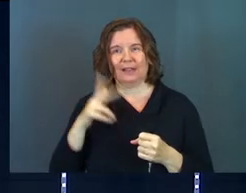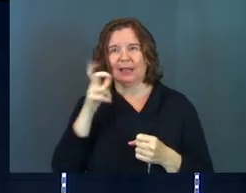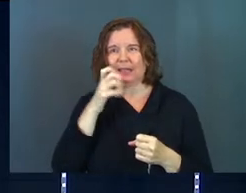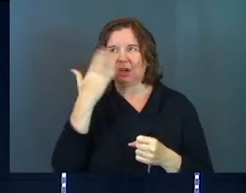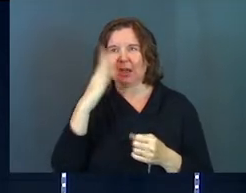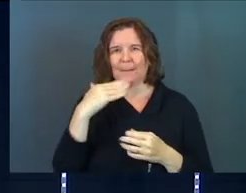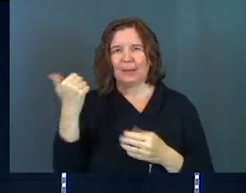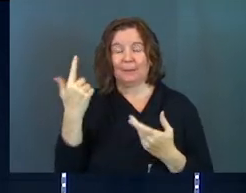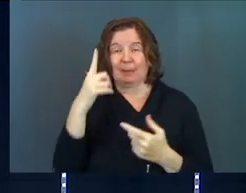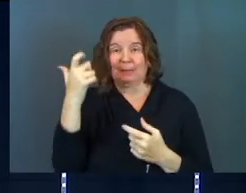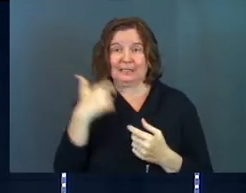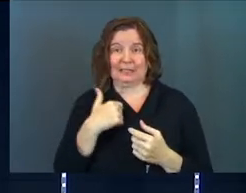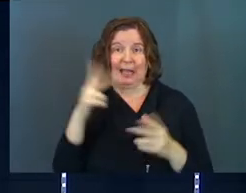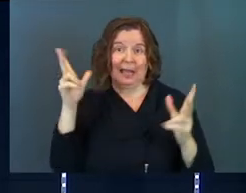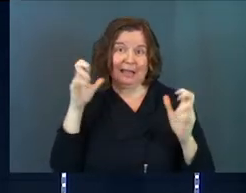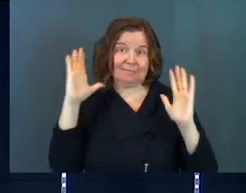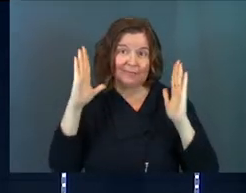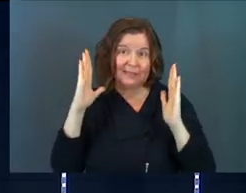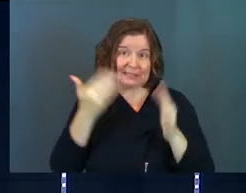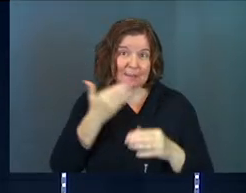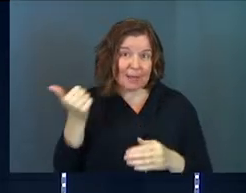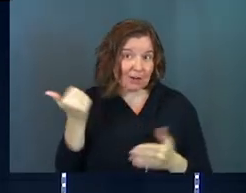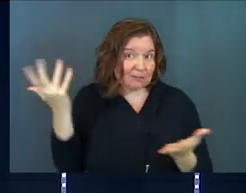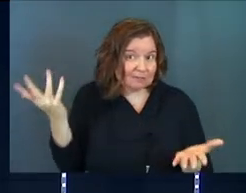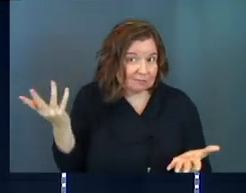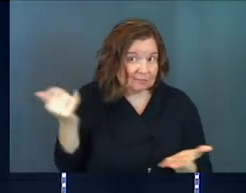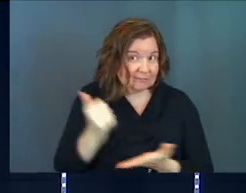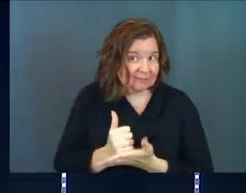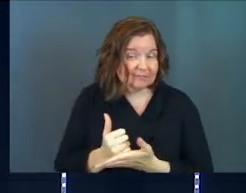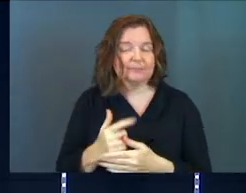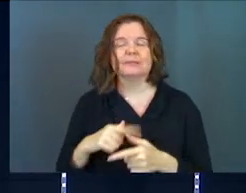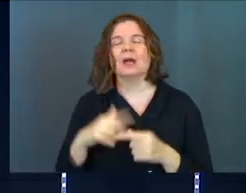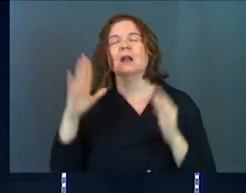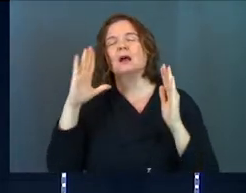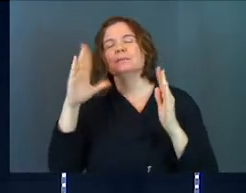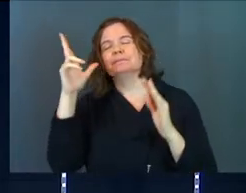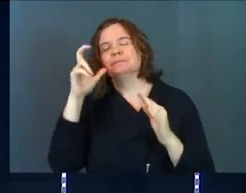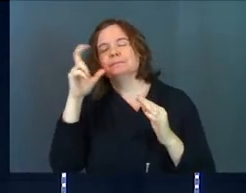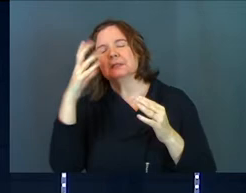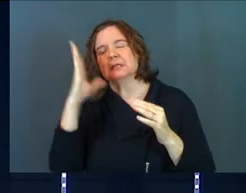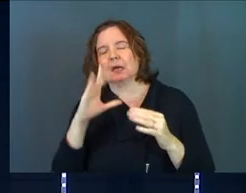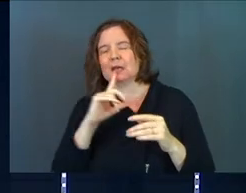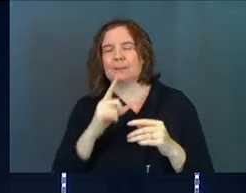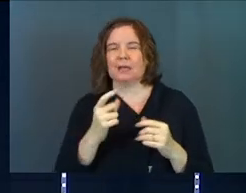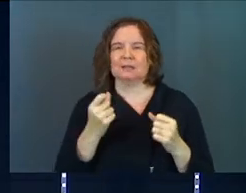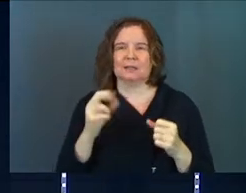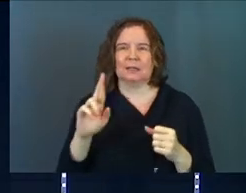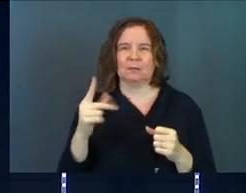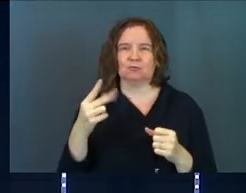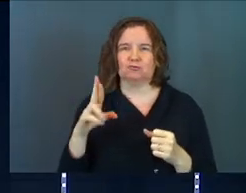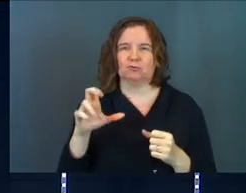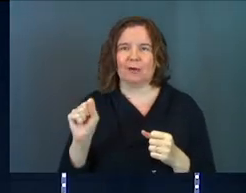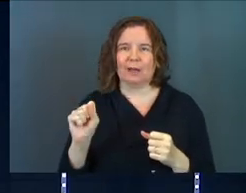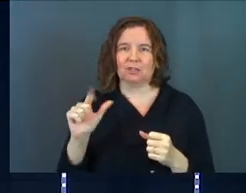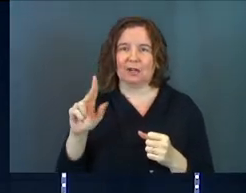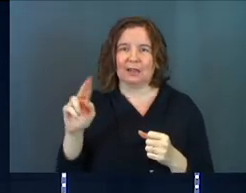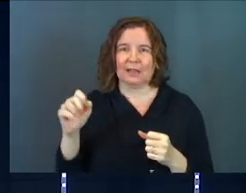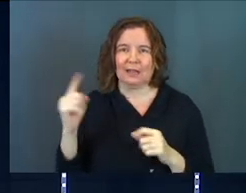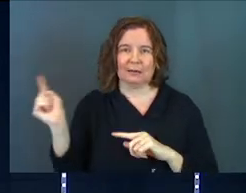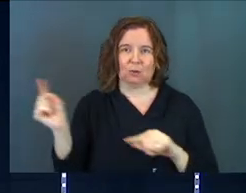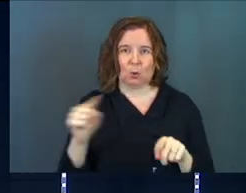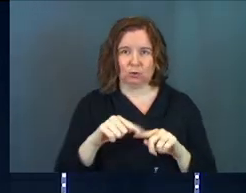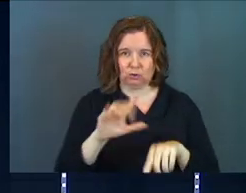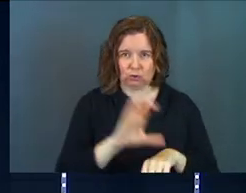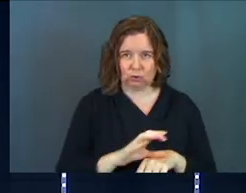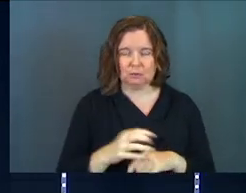hear God better. Maybe it's just because I listen better. Amen? And I'm listening to God, and I'm actually on Rogers Lane driving in toward